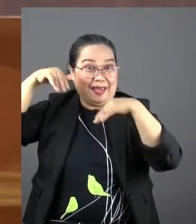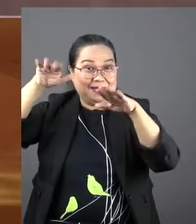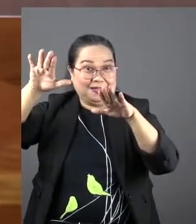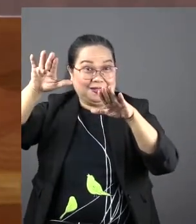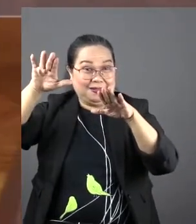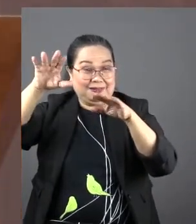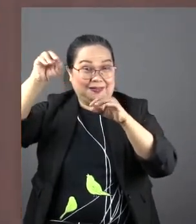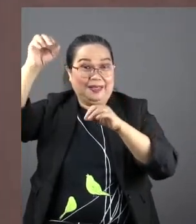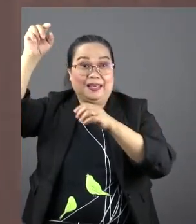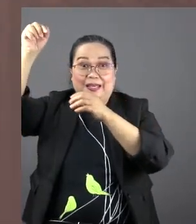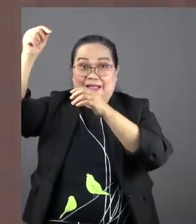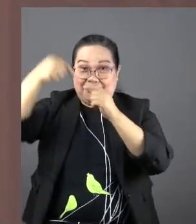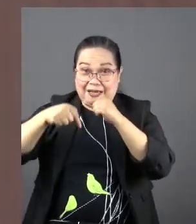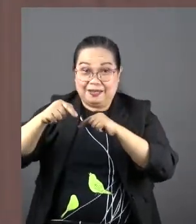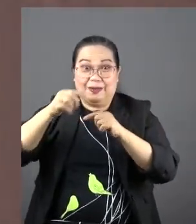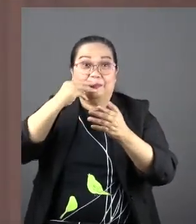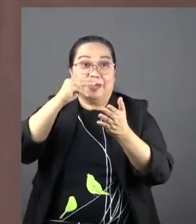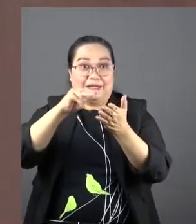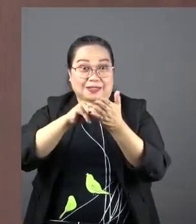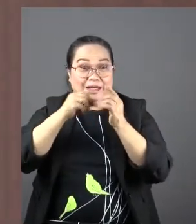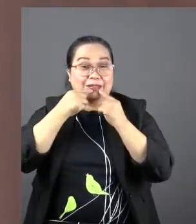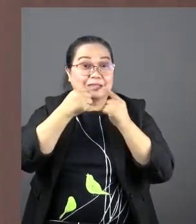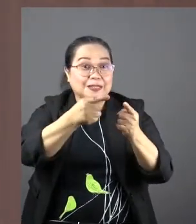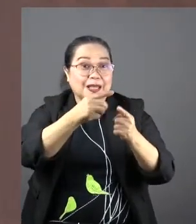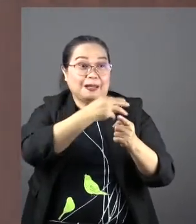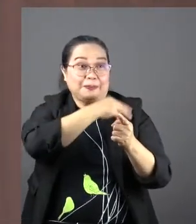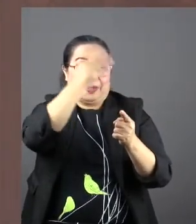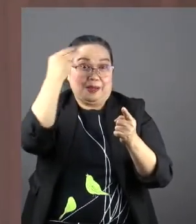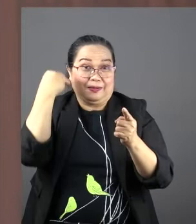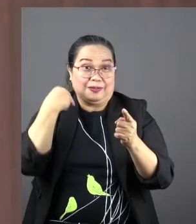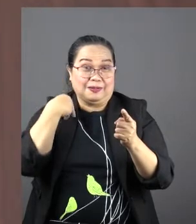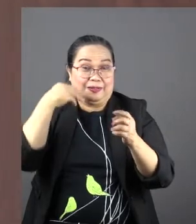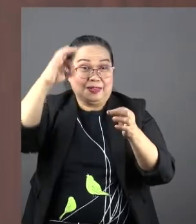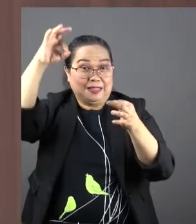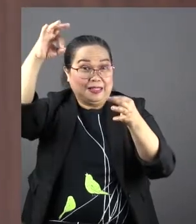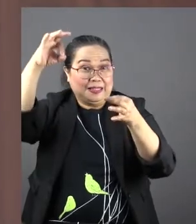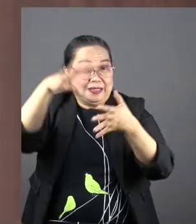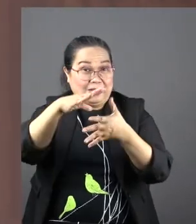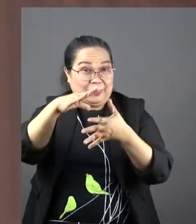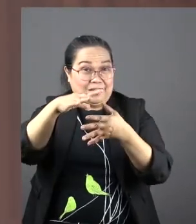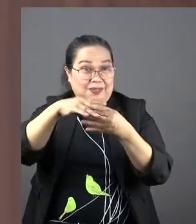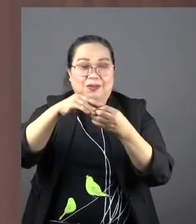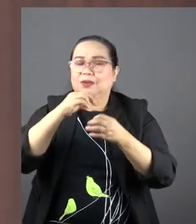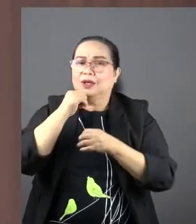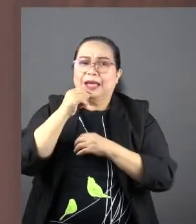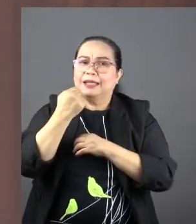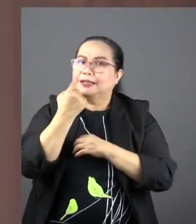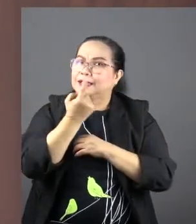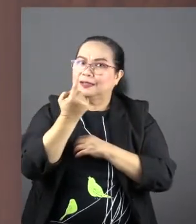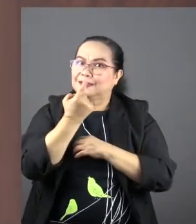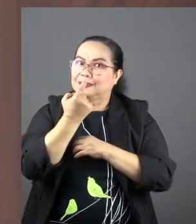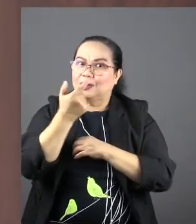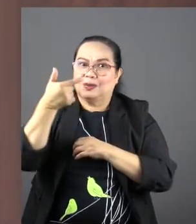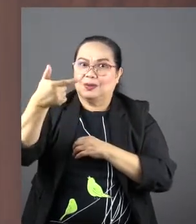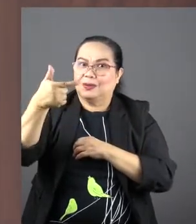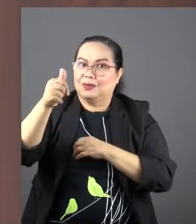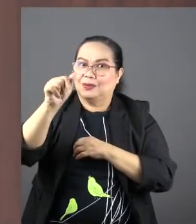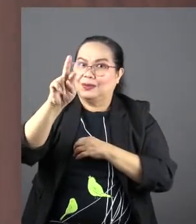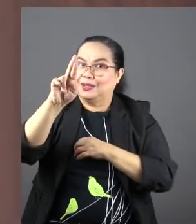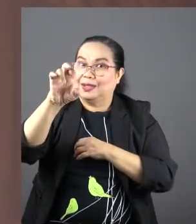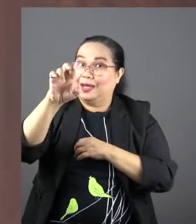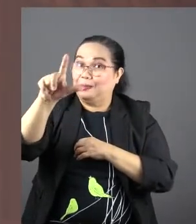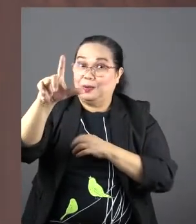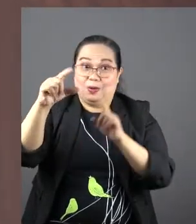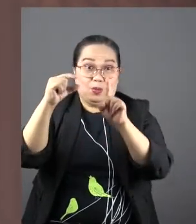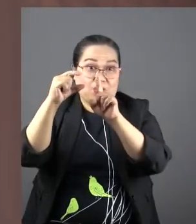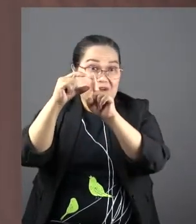was sent by God with a message from Mary. Great emphasis on this. This was not Gabriel's words.